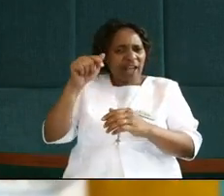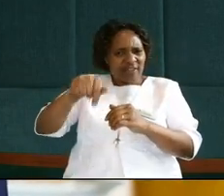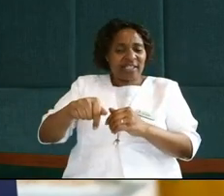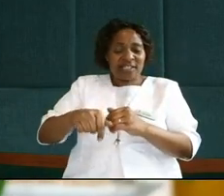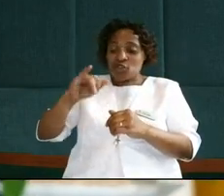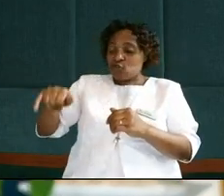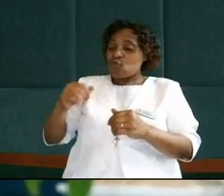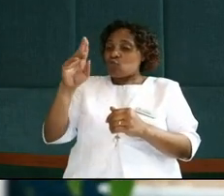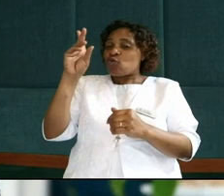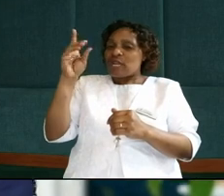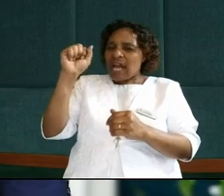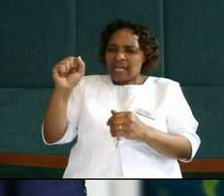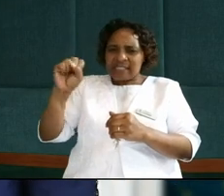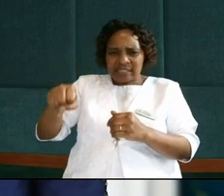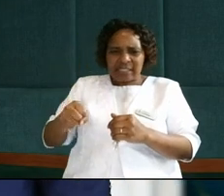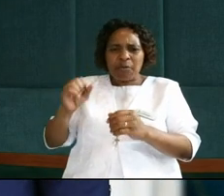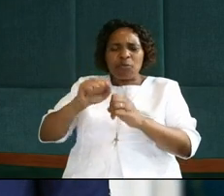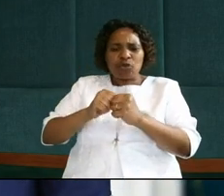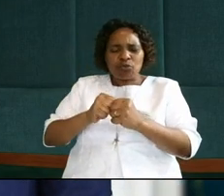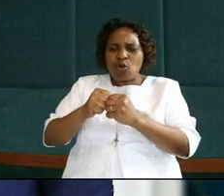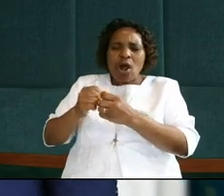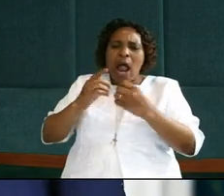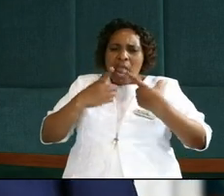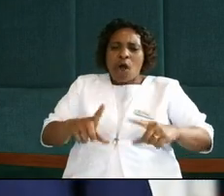Judas, he would be put on the cross.